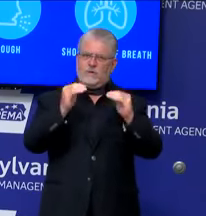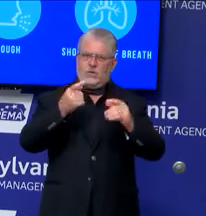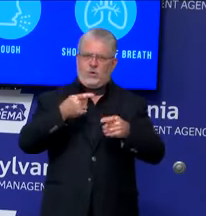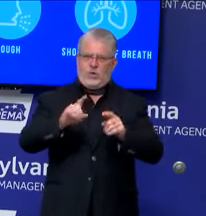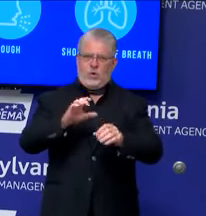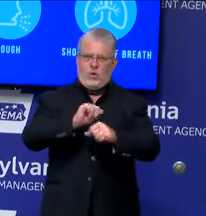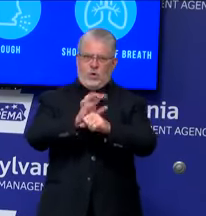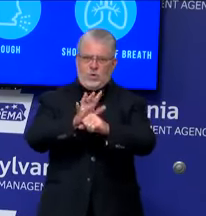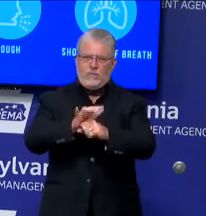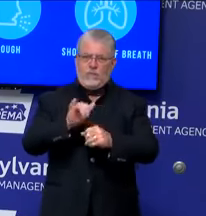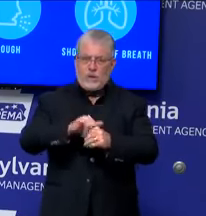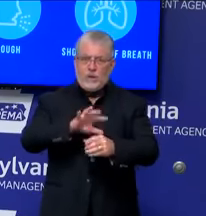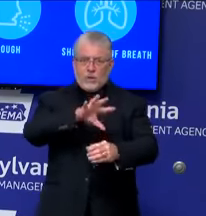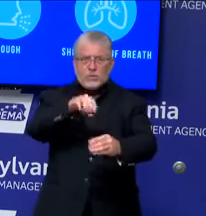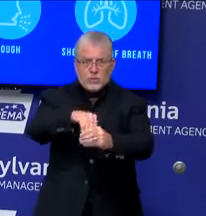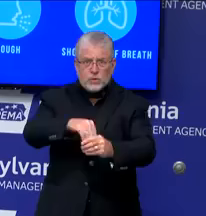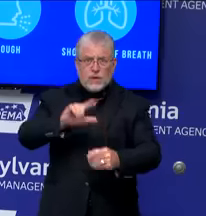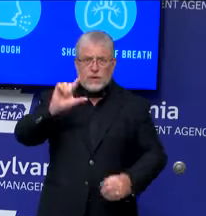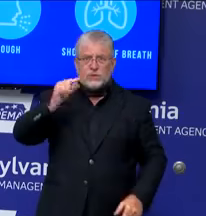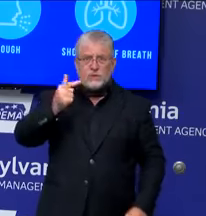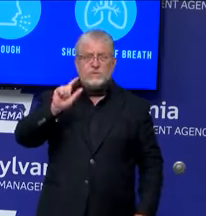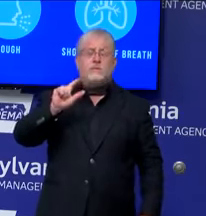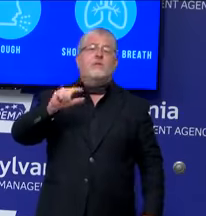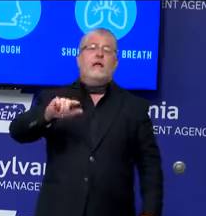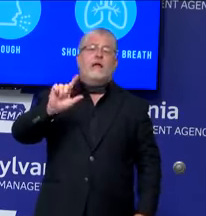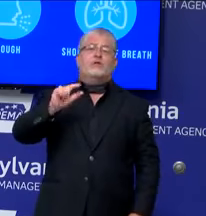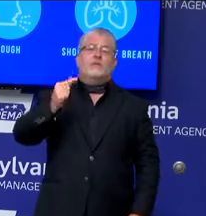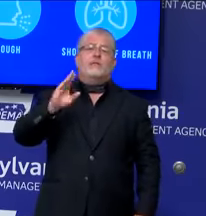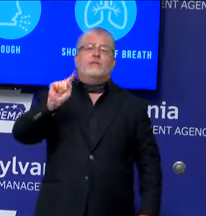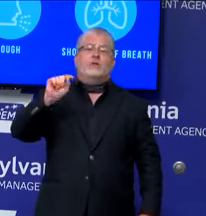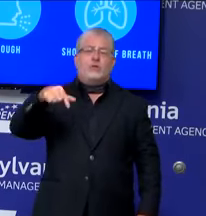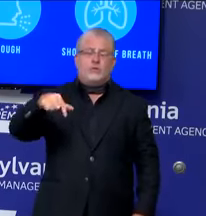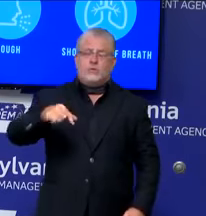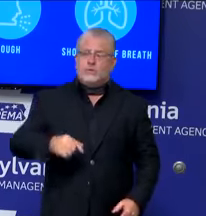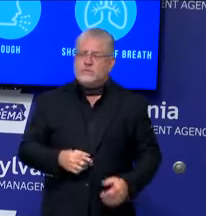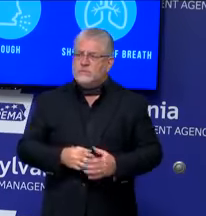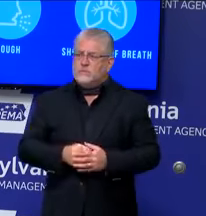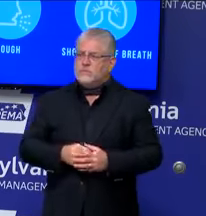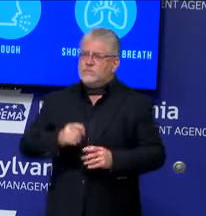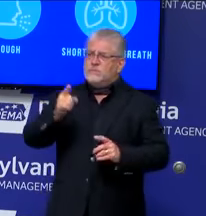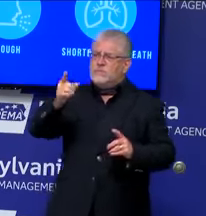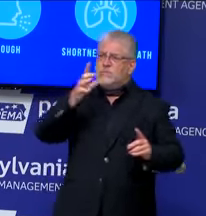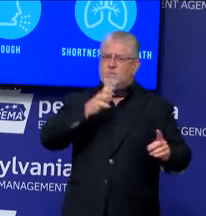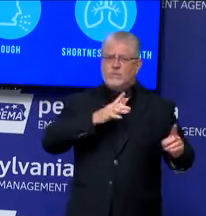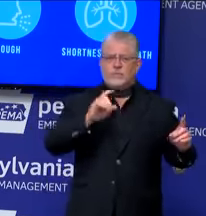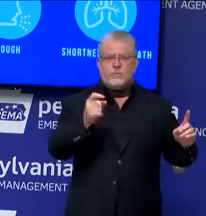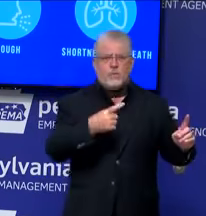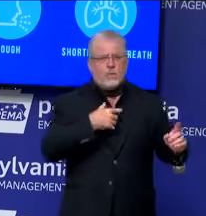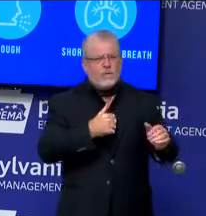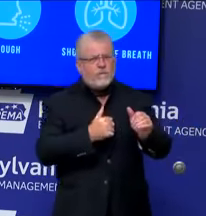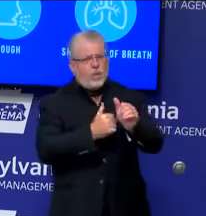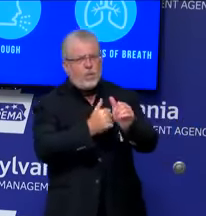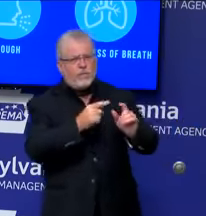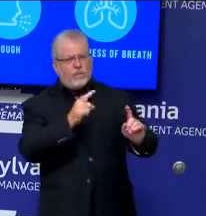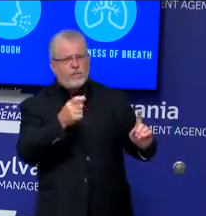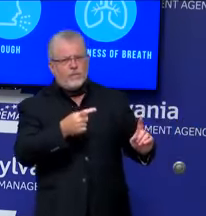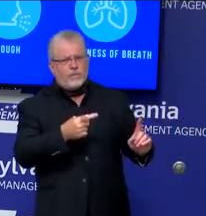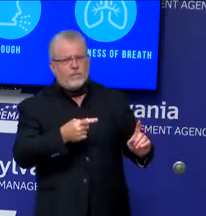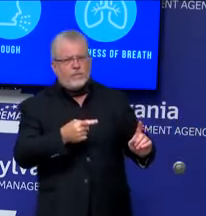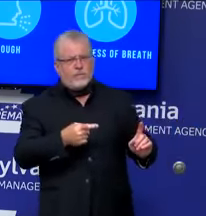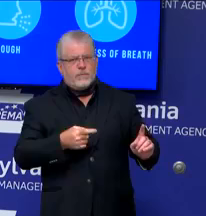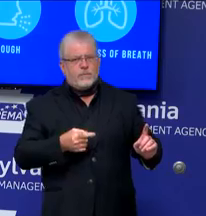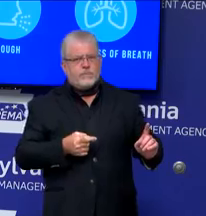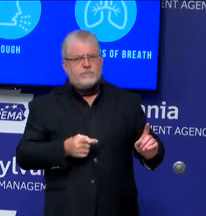LGBTQ individuals. Yes? Just to follow up on that, do you think this particular climate has given people